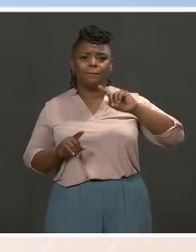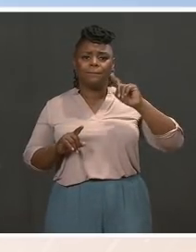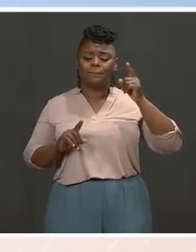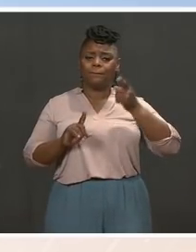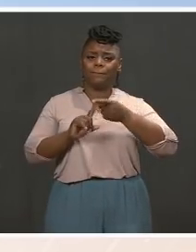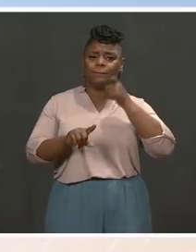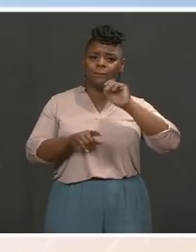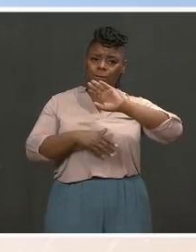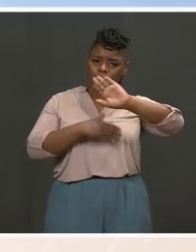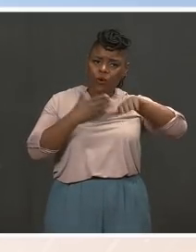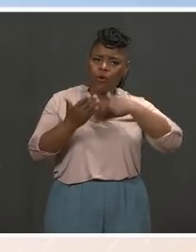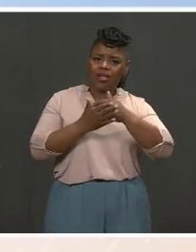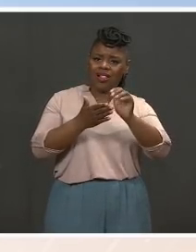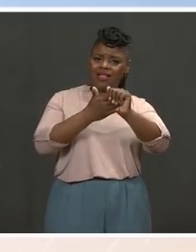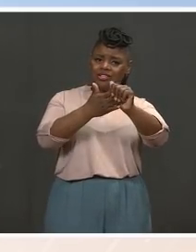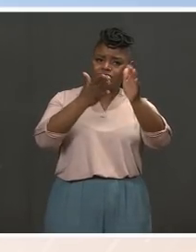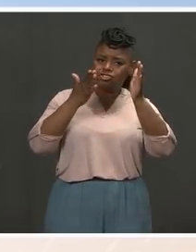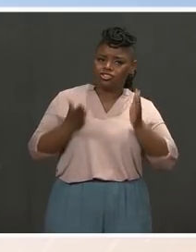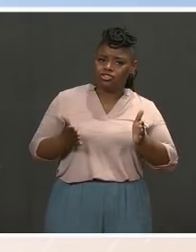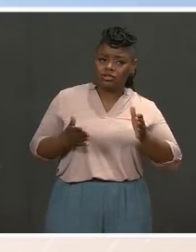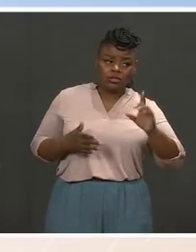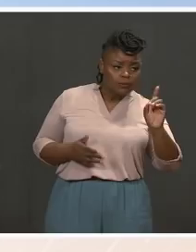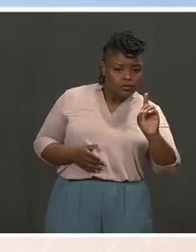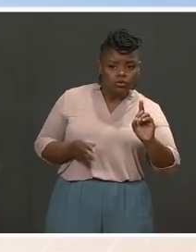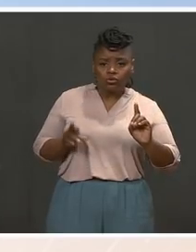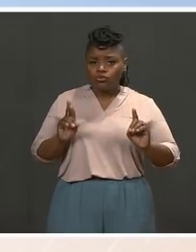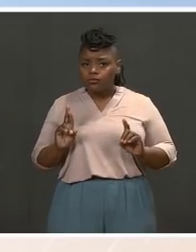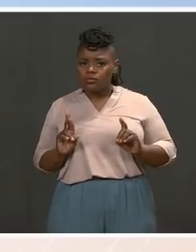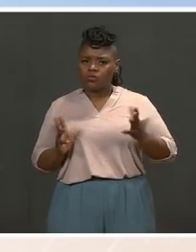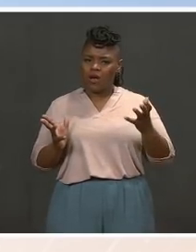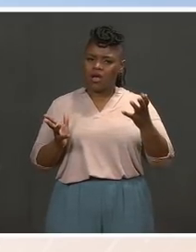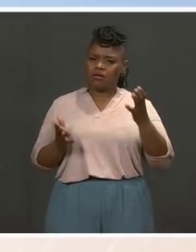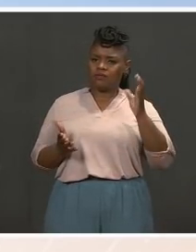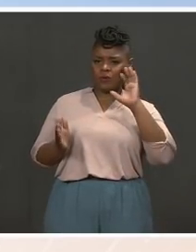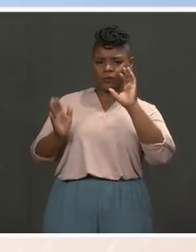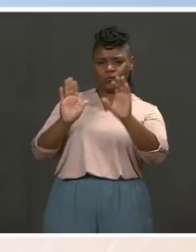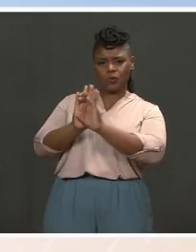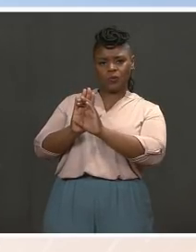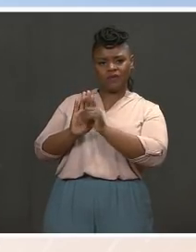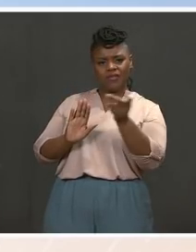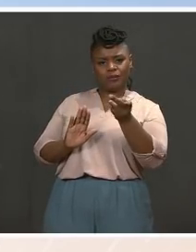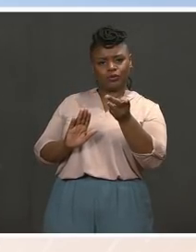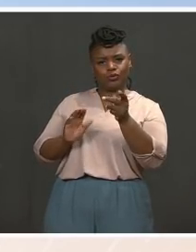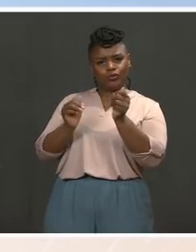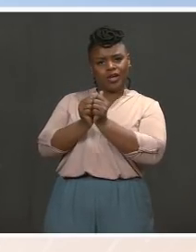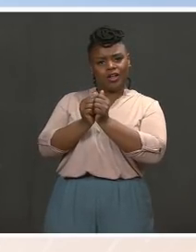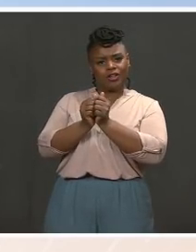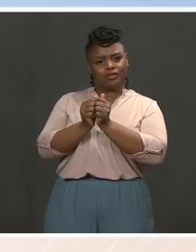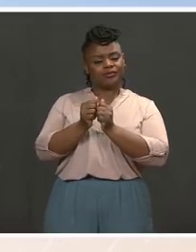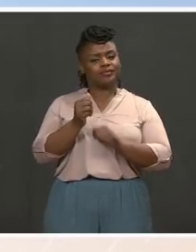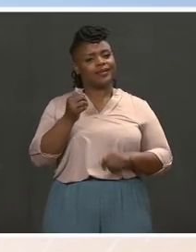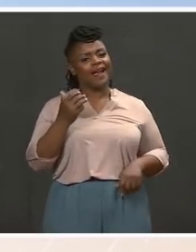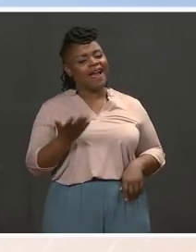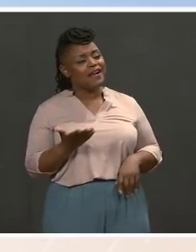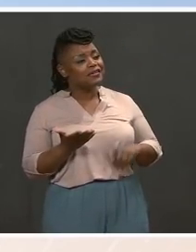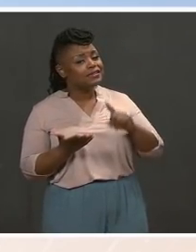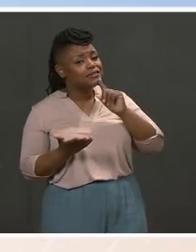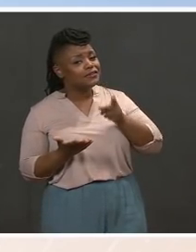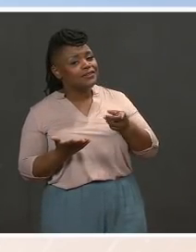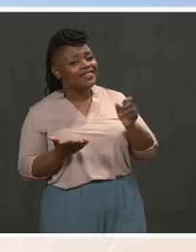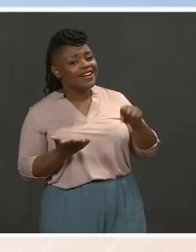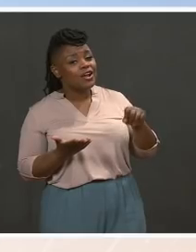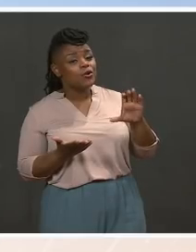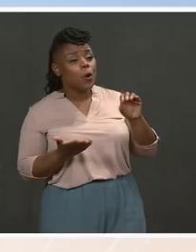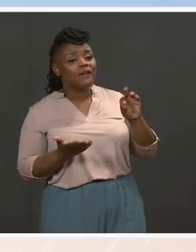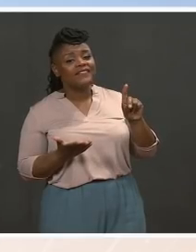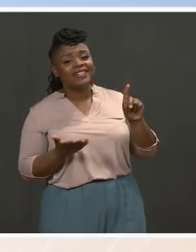where we would see photos of them together and things like that? MS. I'm sure he will. We obviously have been limited on COVID to any events in the East